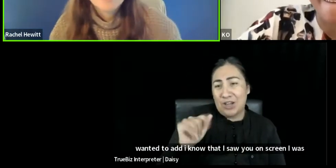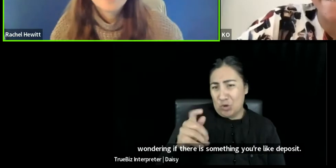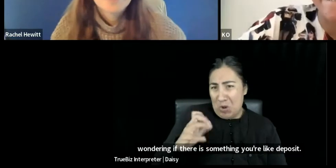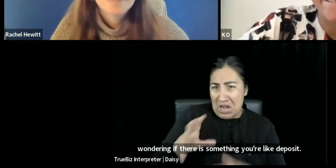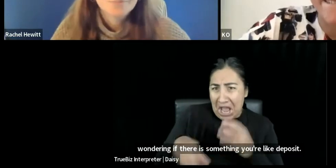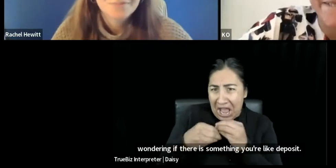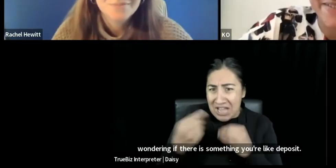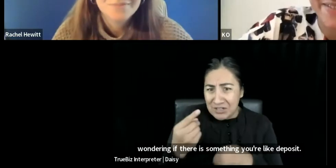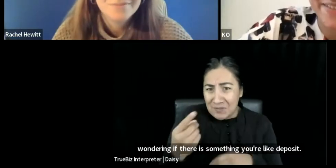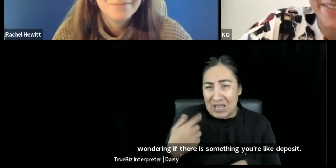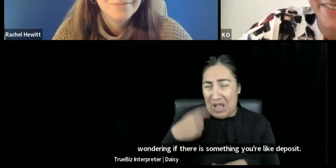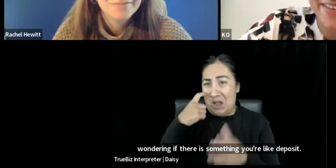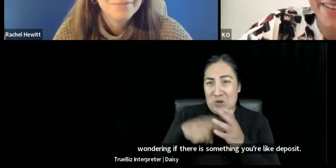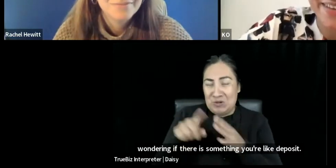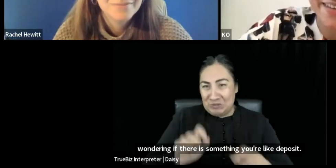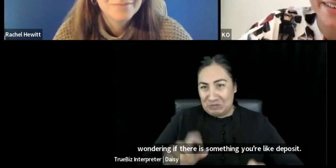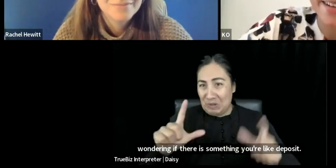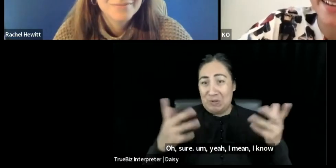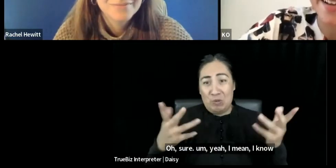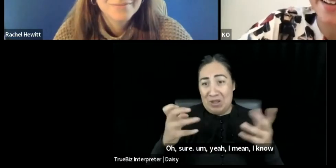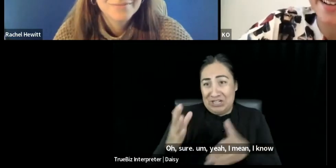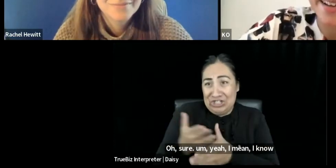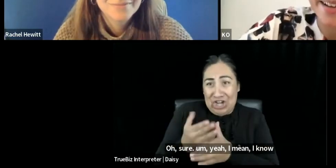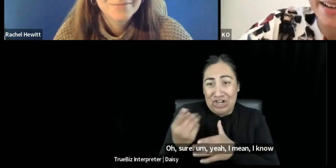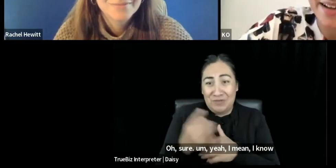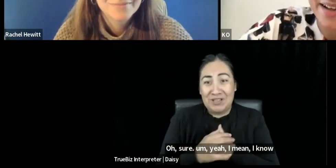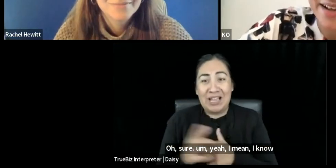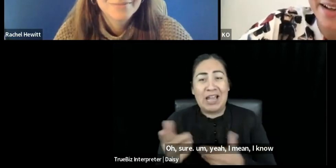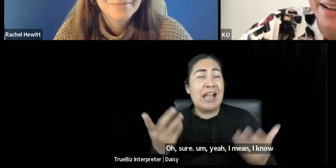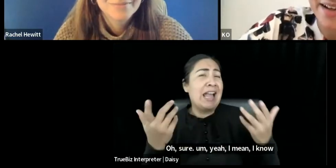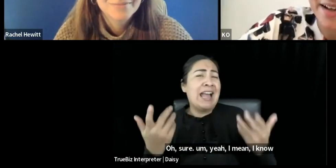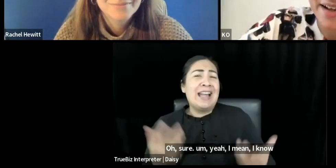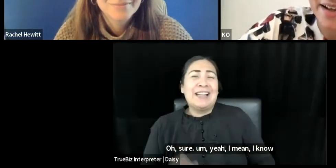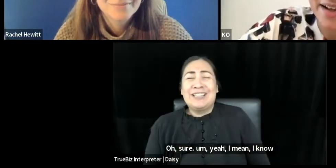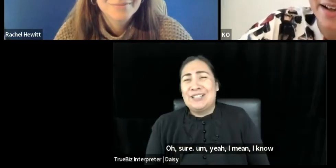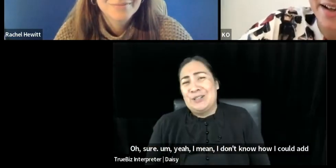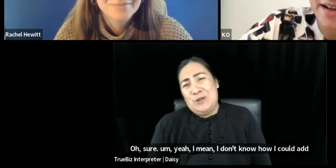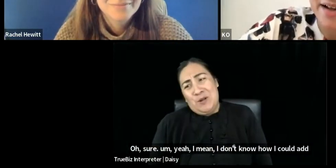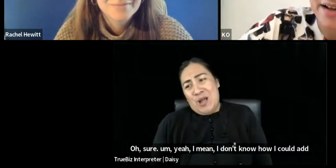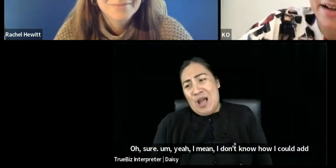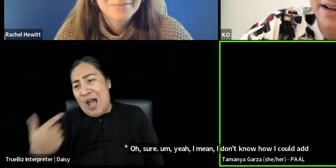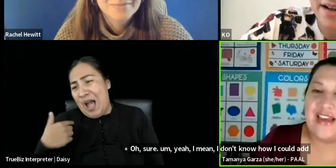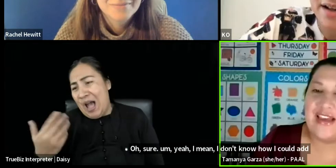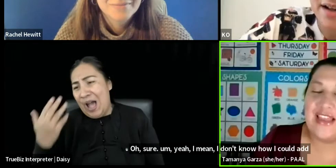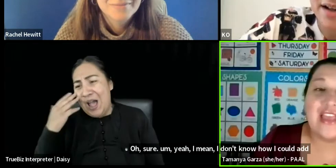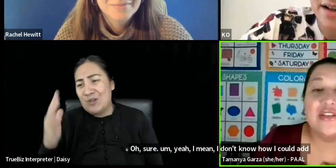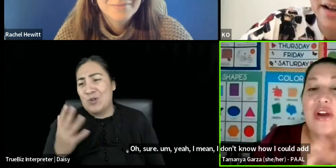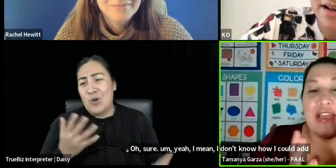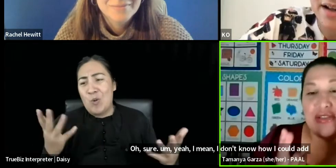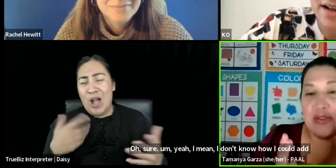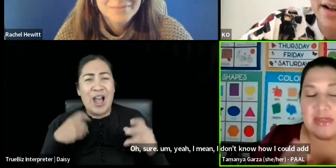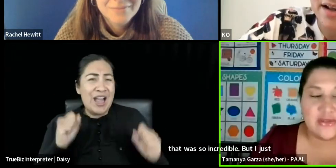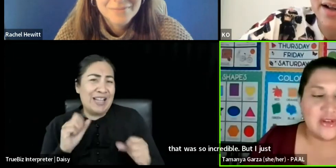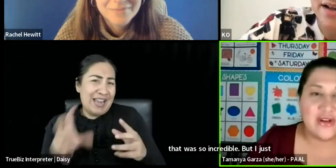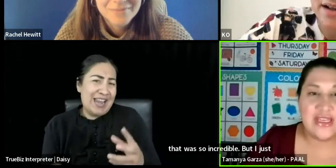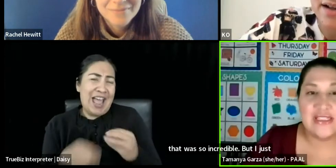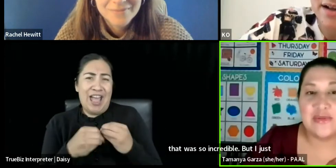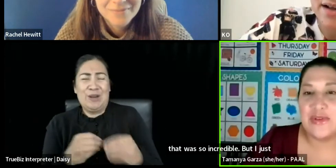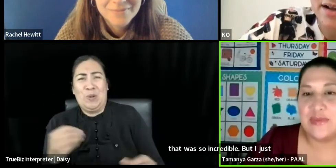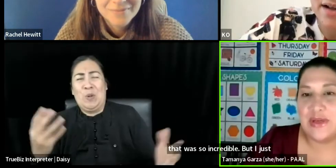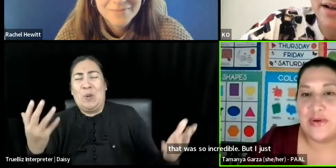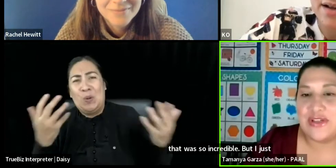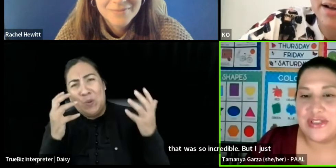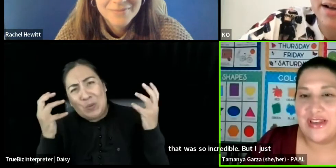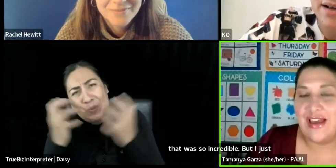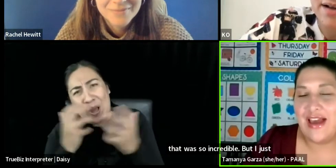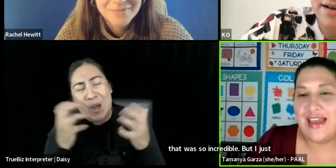sure. Um, yeah, I mean, I don't know how I could add that was so incredible. Um, but, uh, I, you know, I just turned my screen on in case